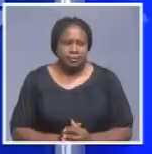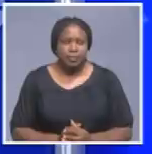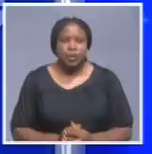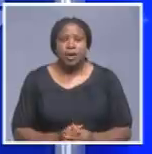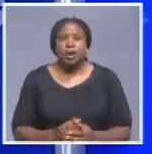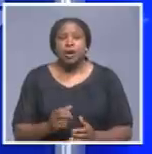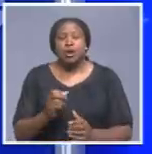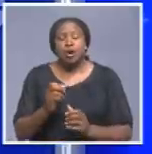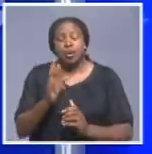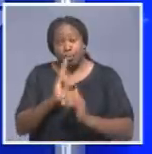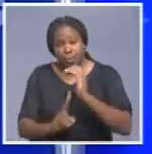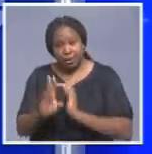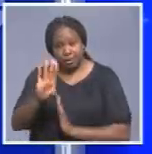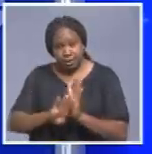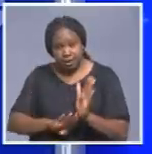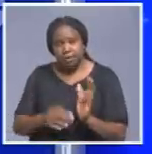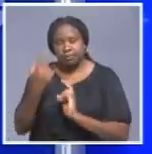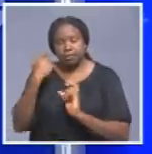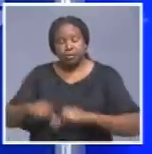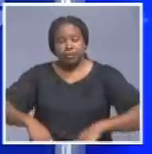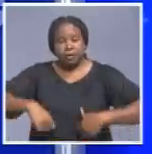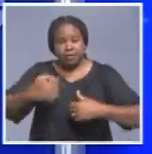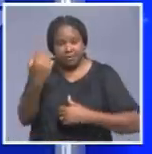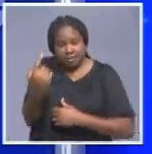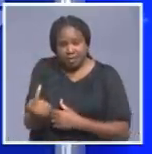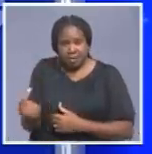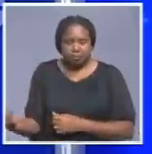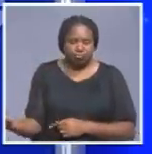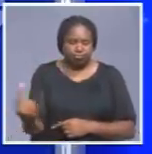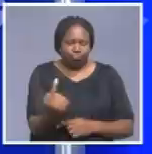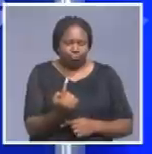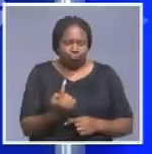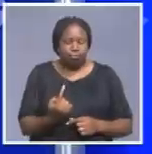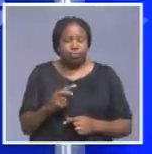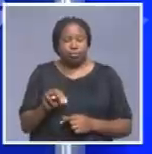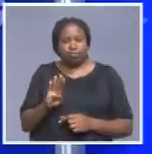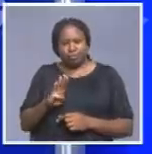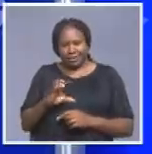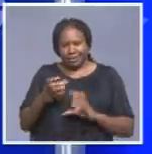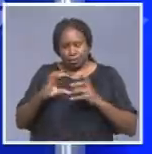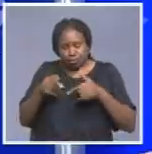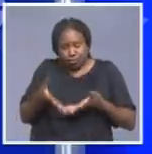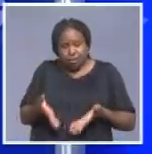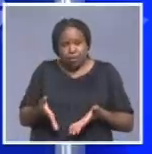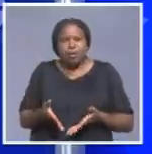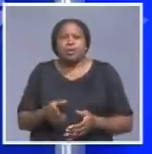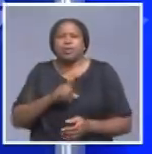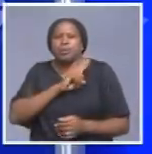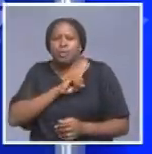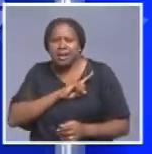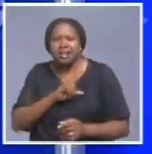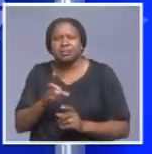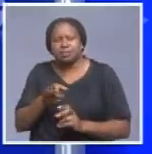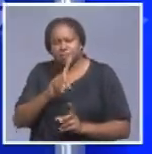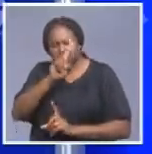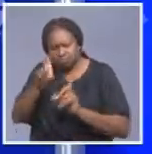We are now joined in the studio by the Minister of Health and Social Services, Dr. Kalumbi Shangula, to answer some of the questions being raised following